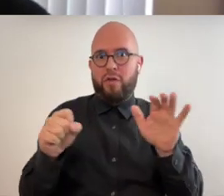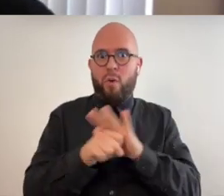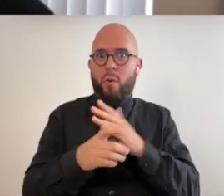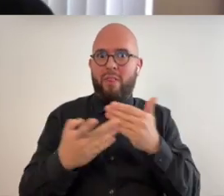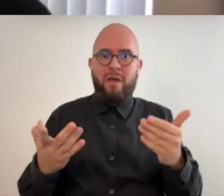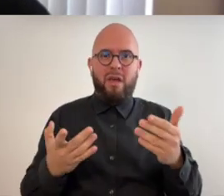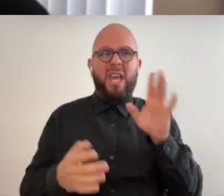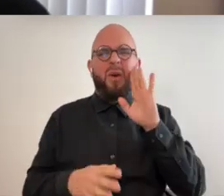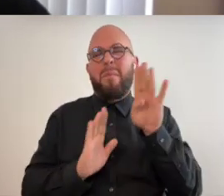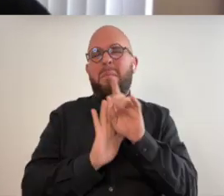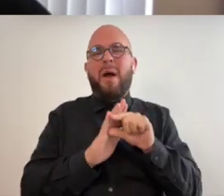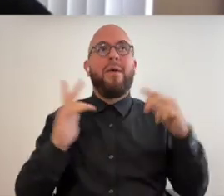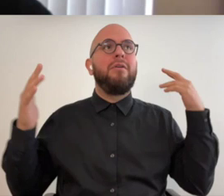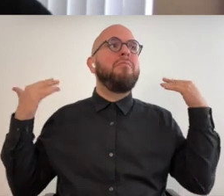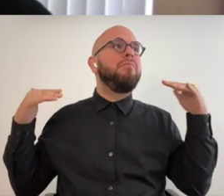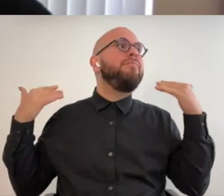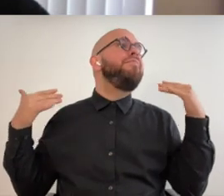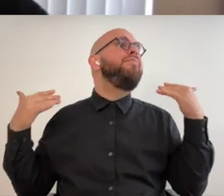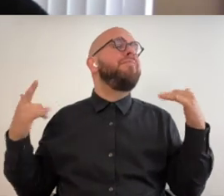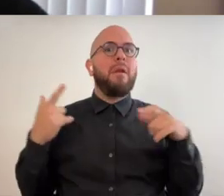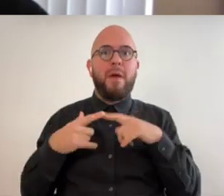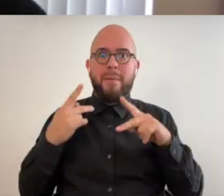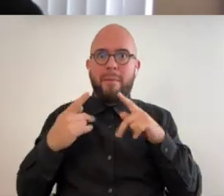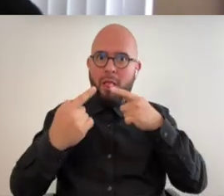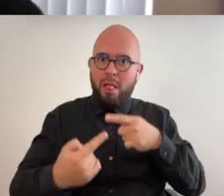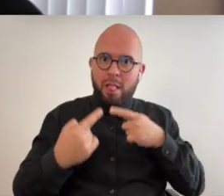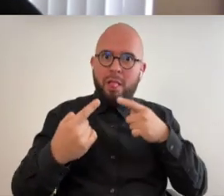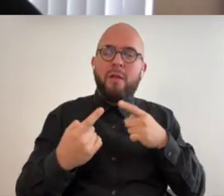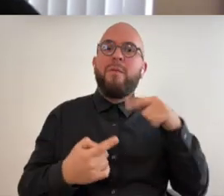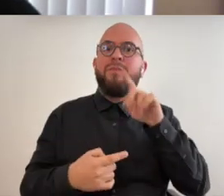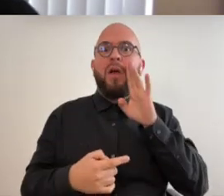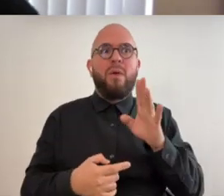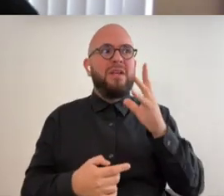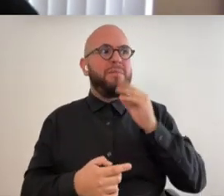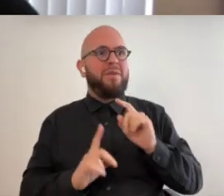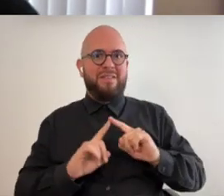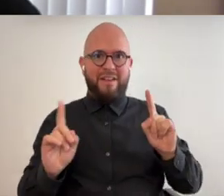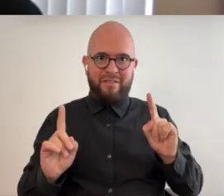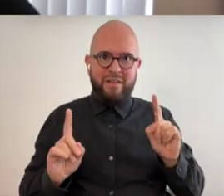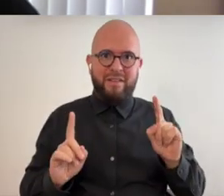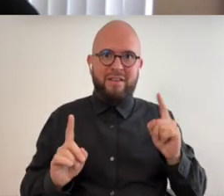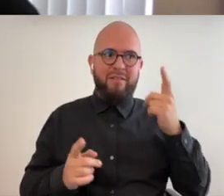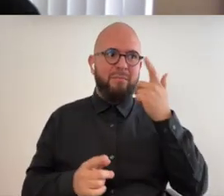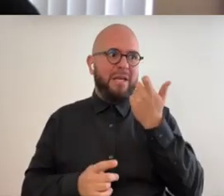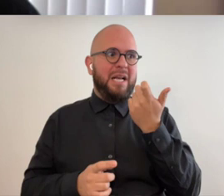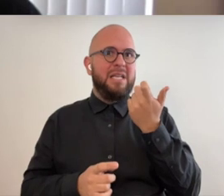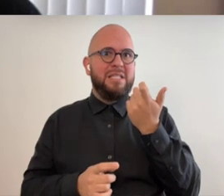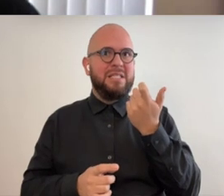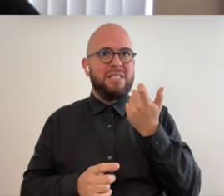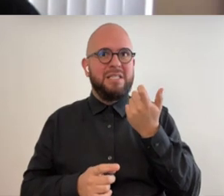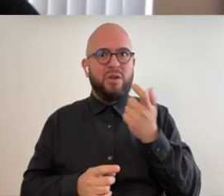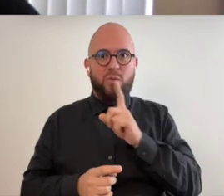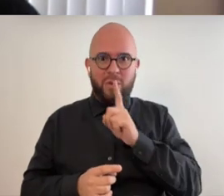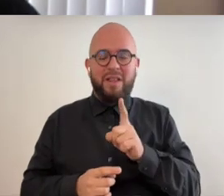background but people who are have hearing difficulties will experience a piece differently because it's very it's driven